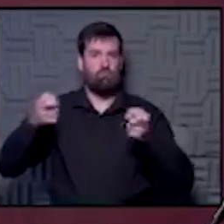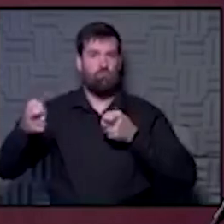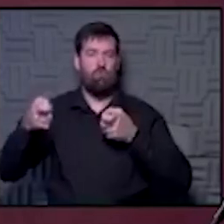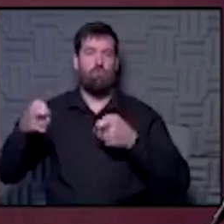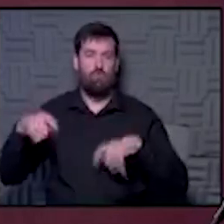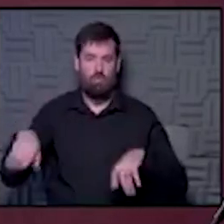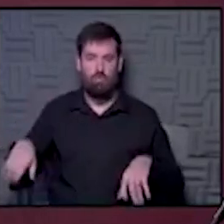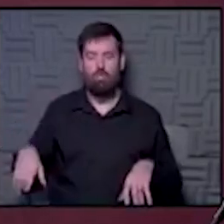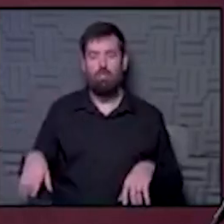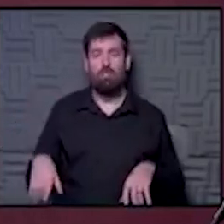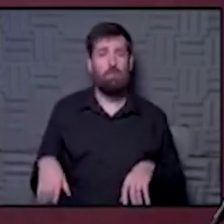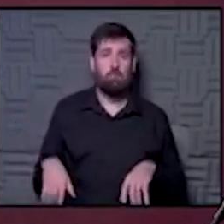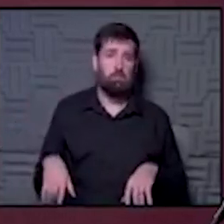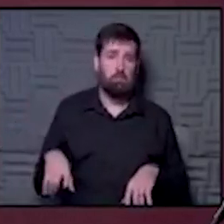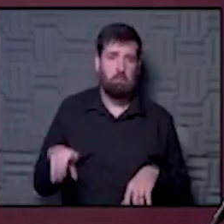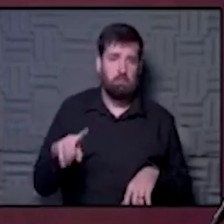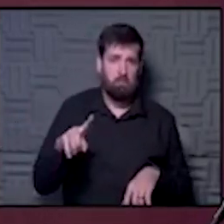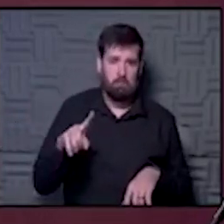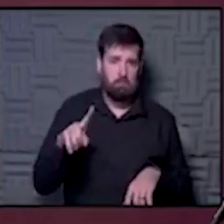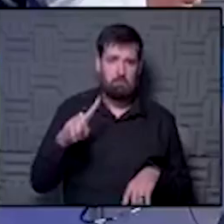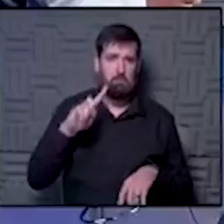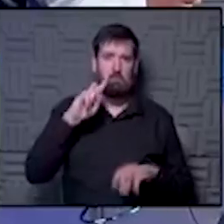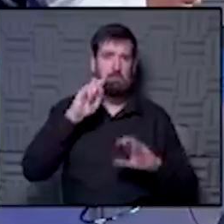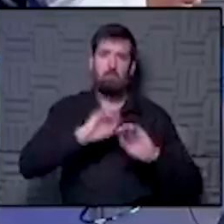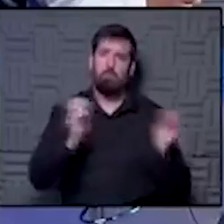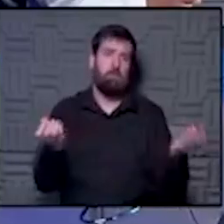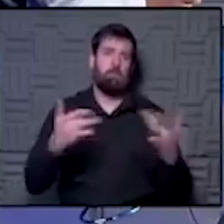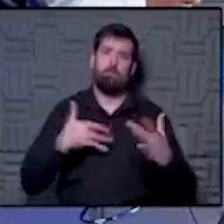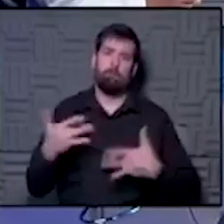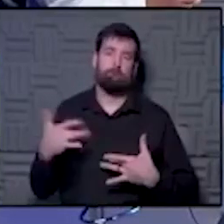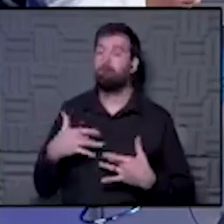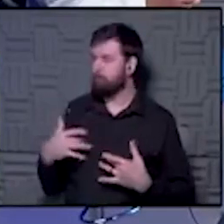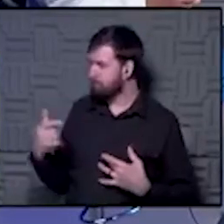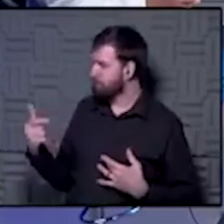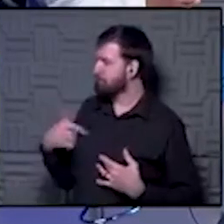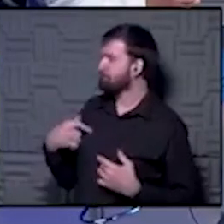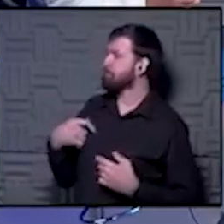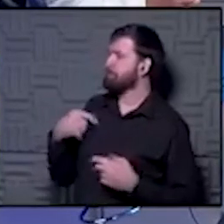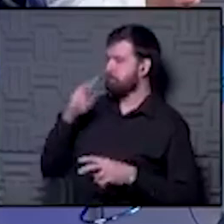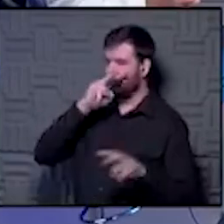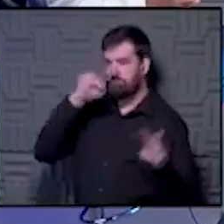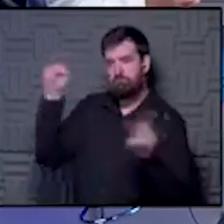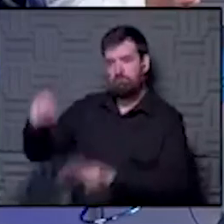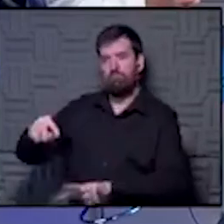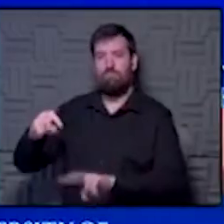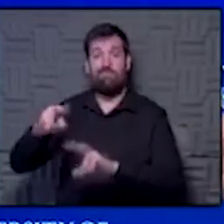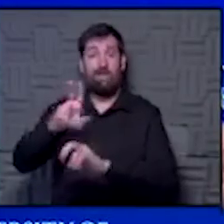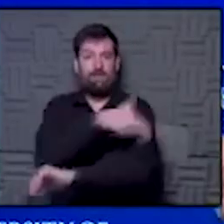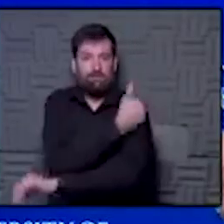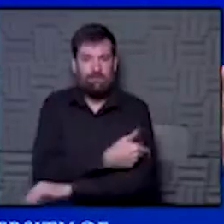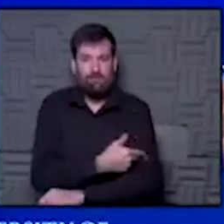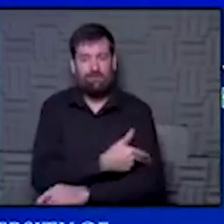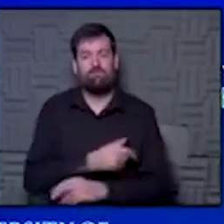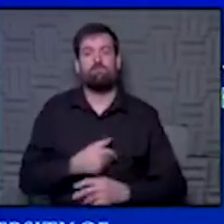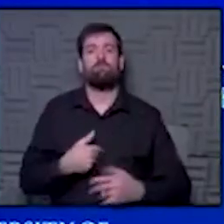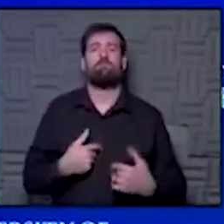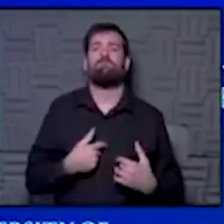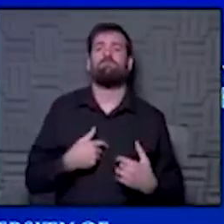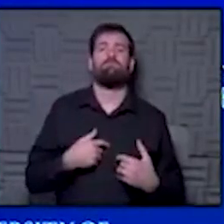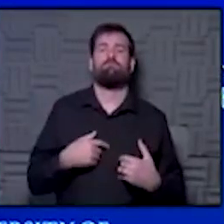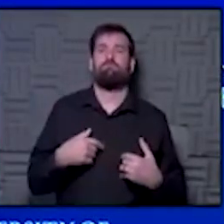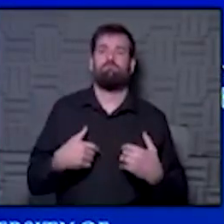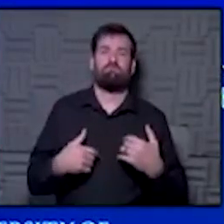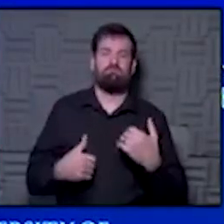place. So I really don't think there's going to be concern. don't either. And you know, I just, I turn to our hospital, right? I look at what's the